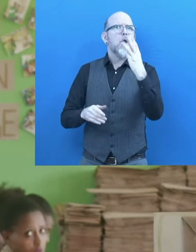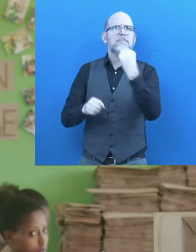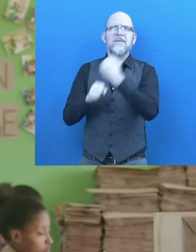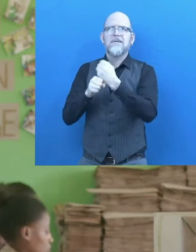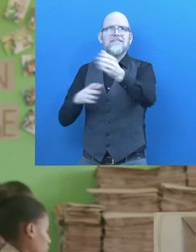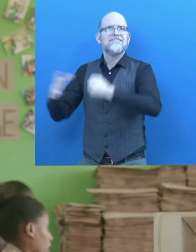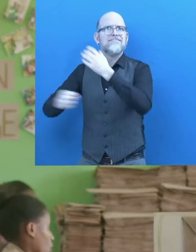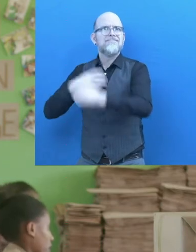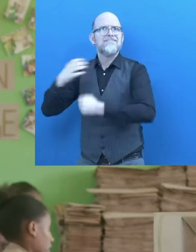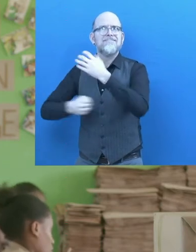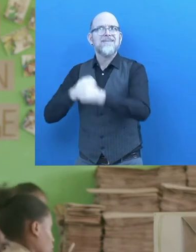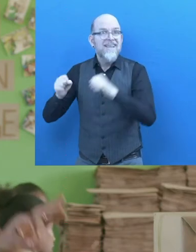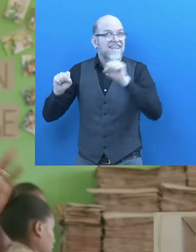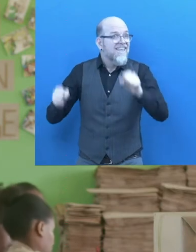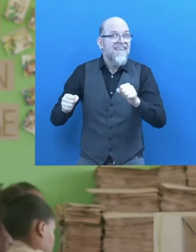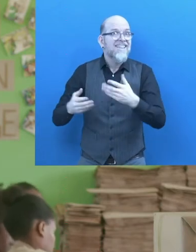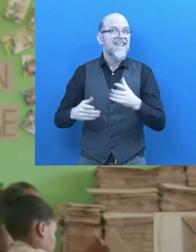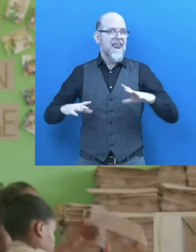Jobs that change lives.